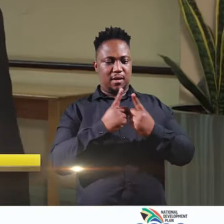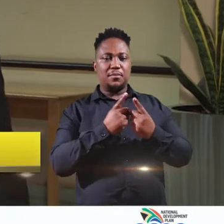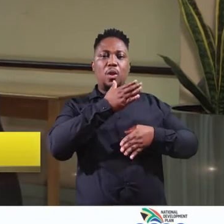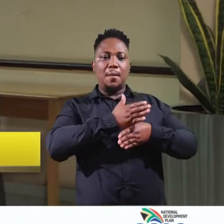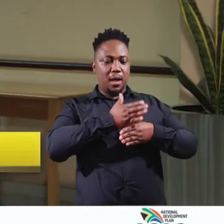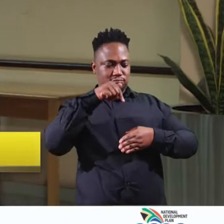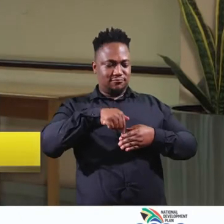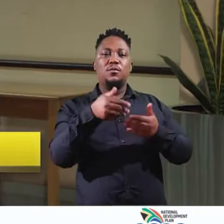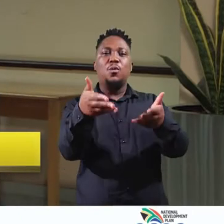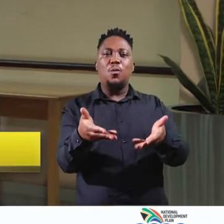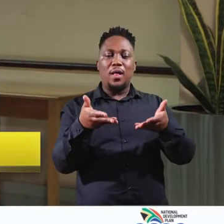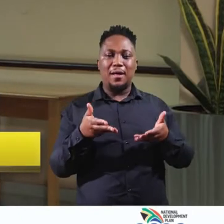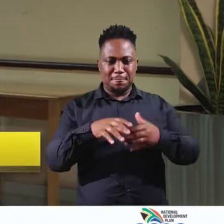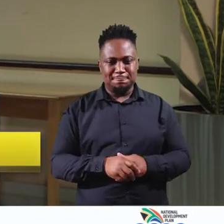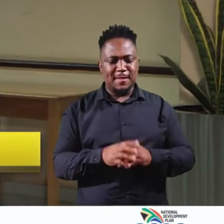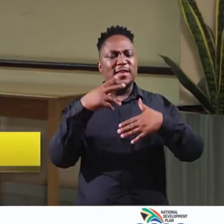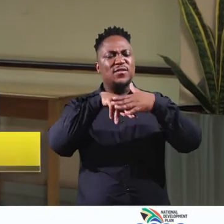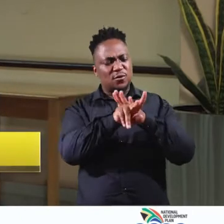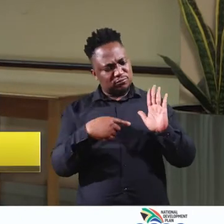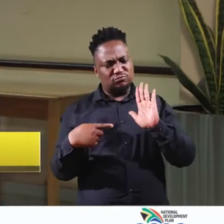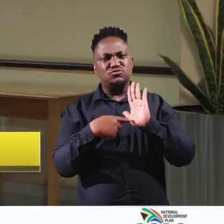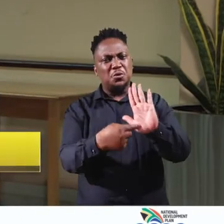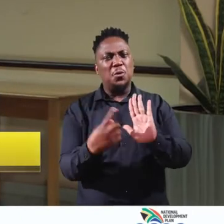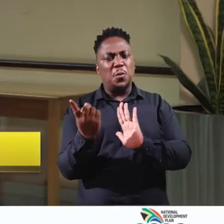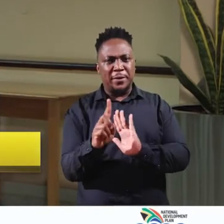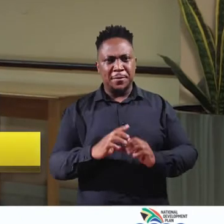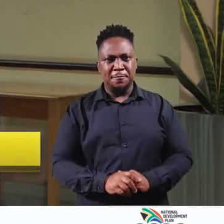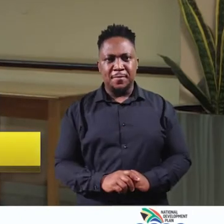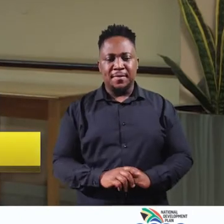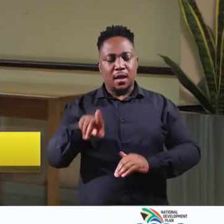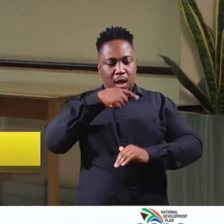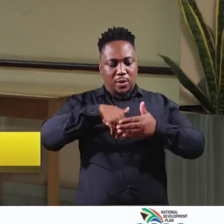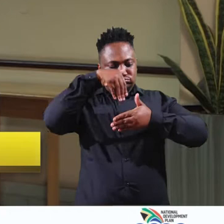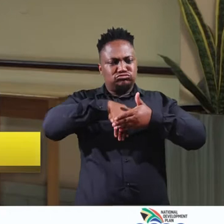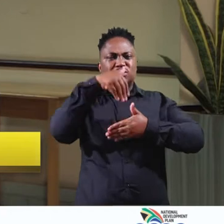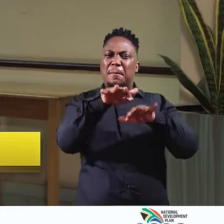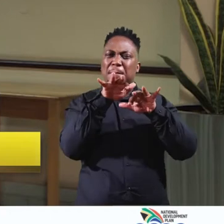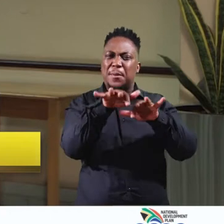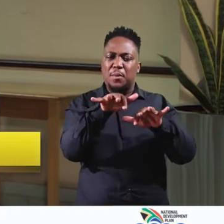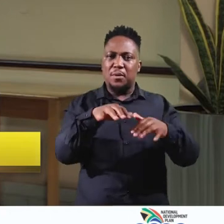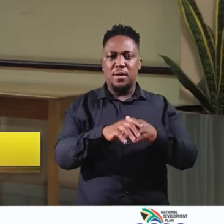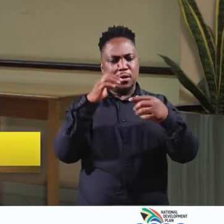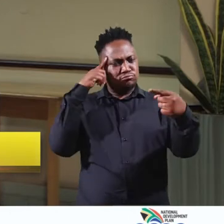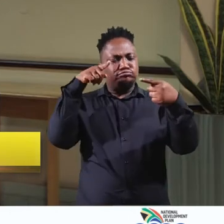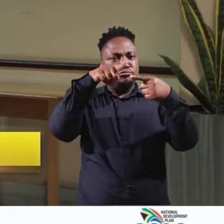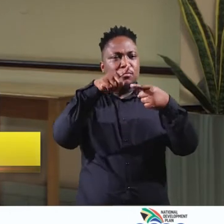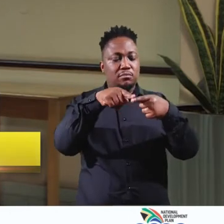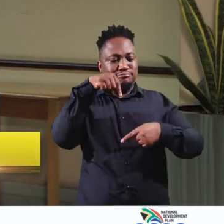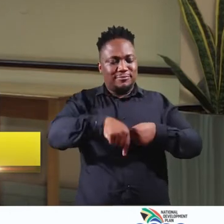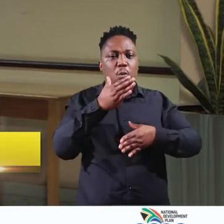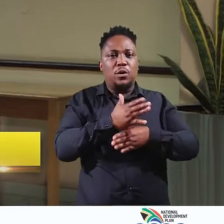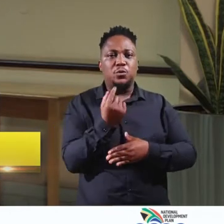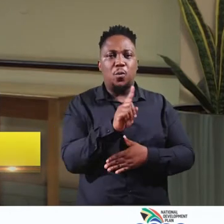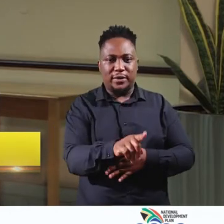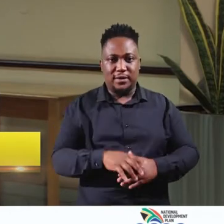Welcome to the Department of Labor. The purpose of this video is to share with you, our internal and external stakeholder, the purpose and